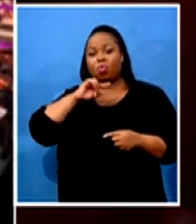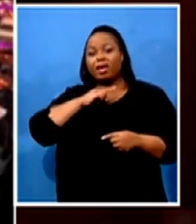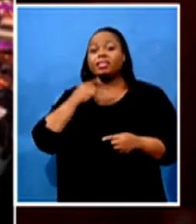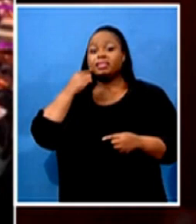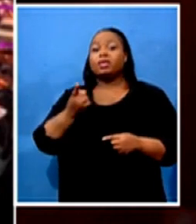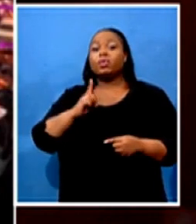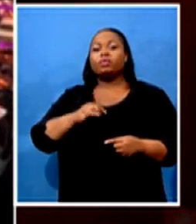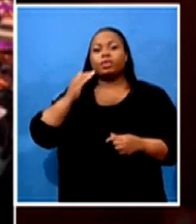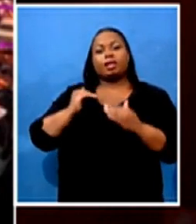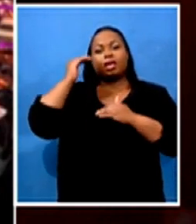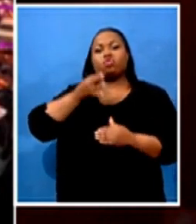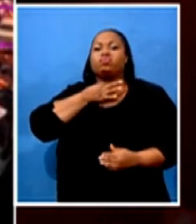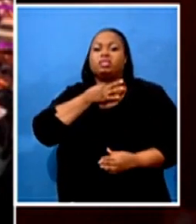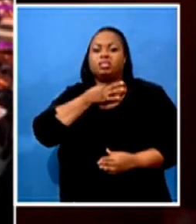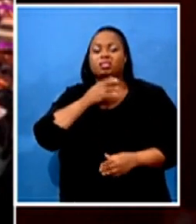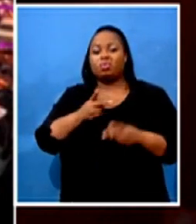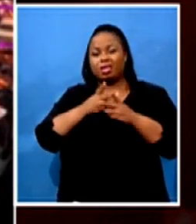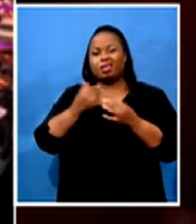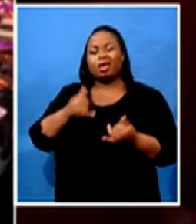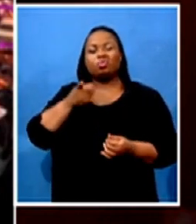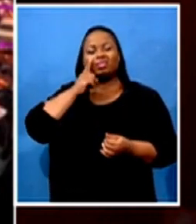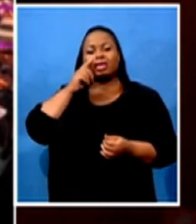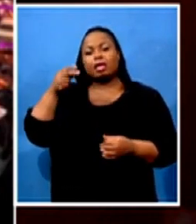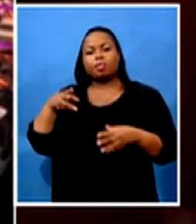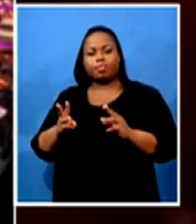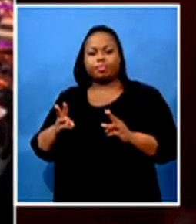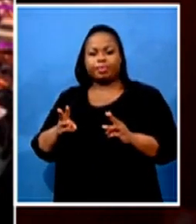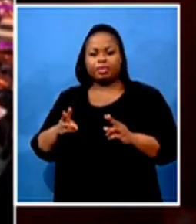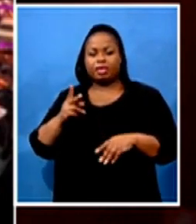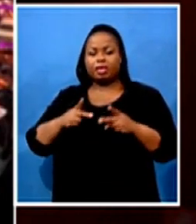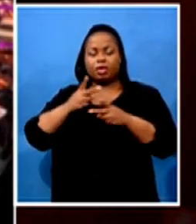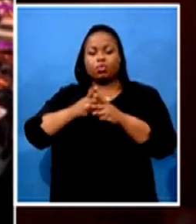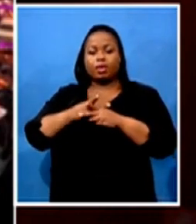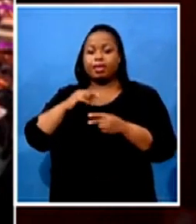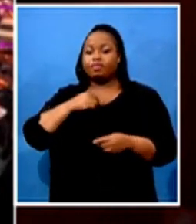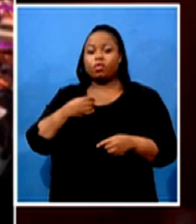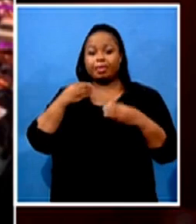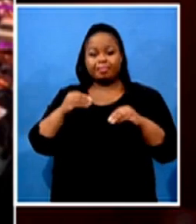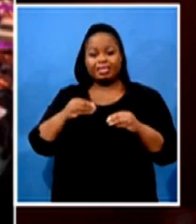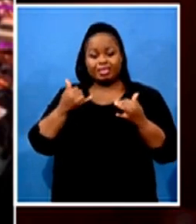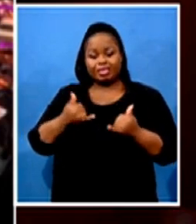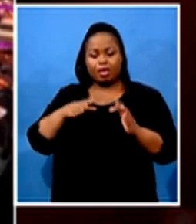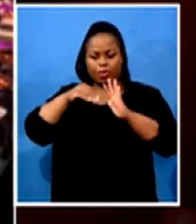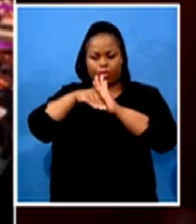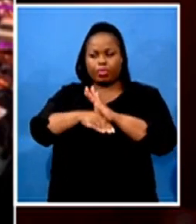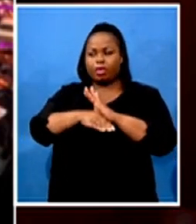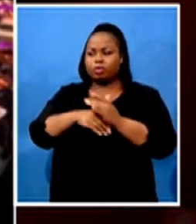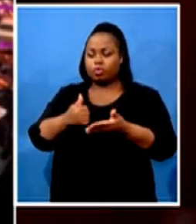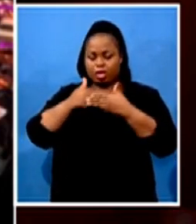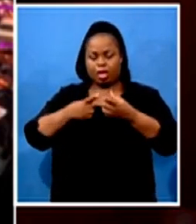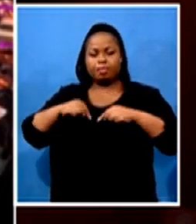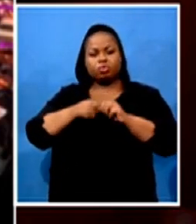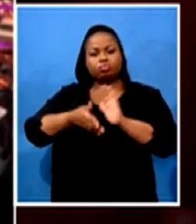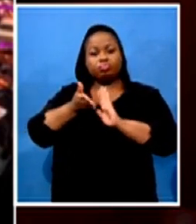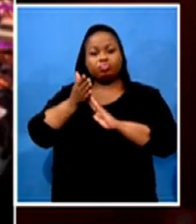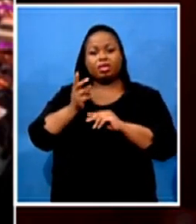alternative lending solutions to bring cash loans and business to assist them in surviving. We're certainly talking to the supply chain as well as very many